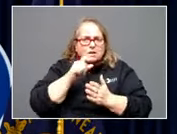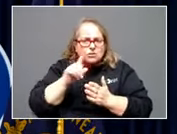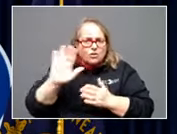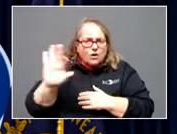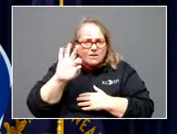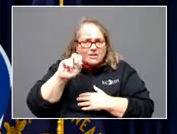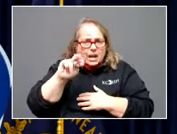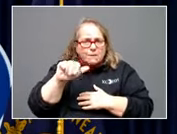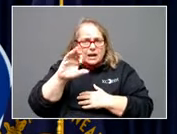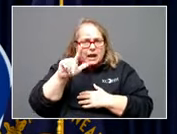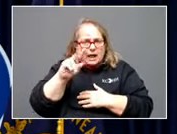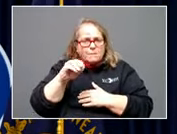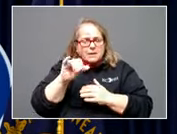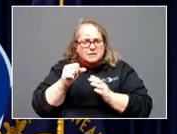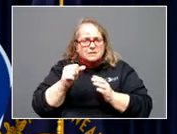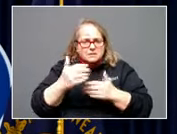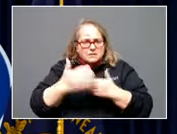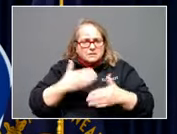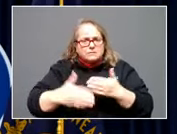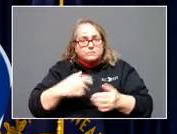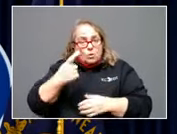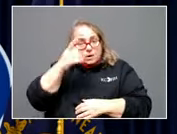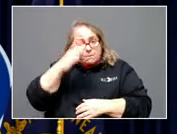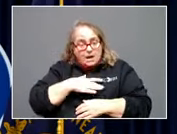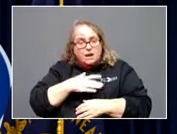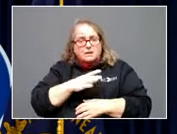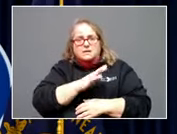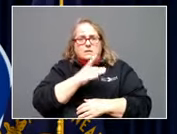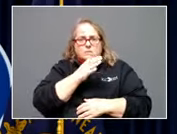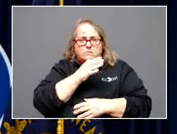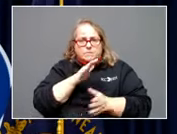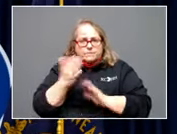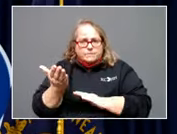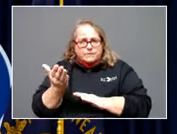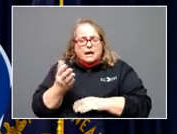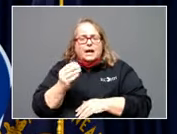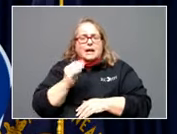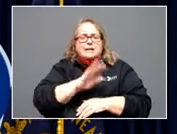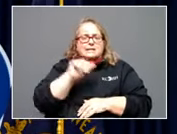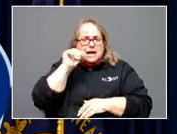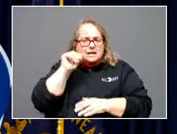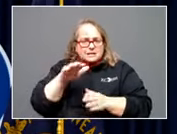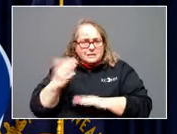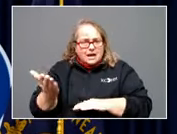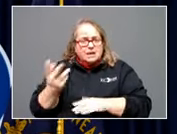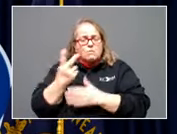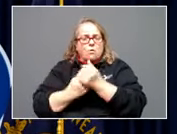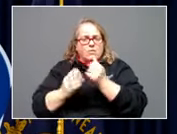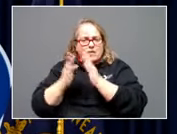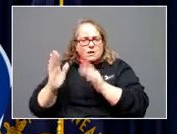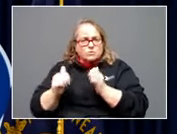is moving. Had a man who lost his mom and his aunt, who are in the house together. I actually